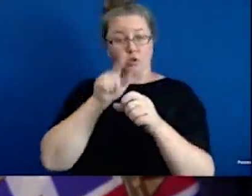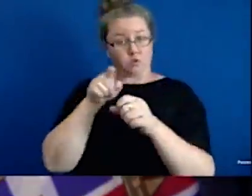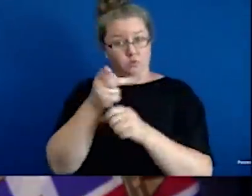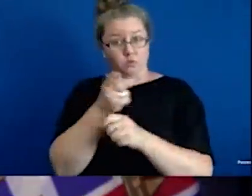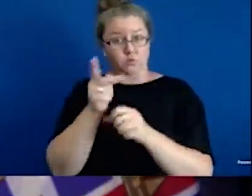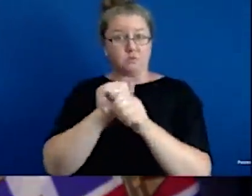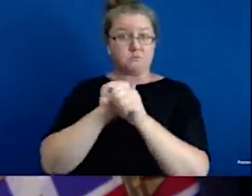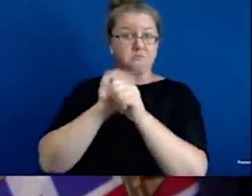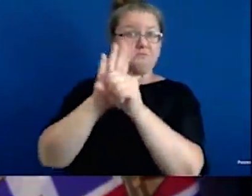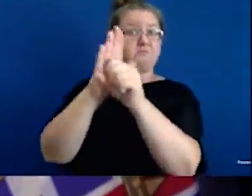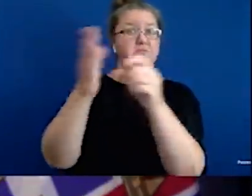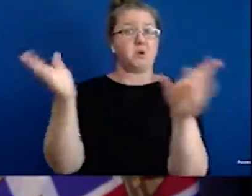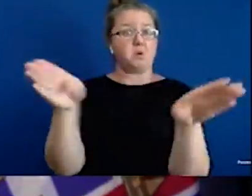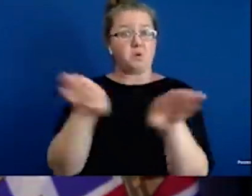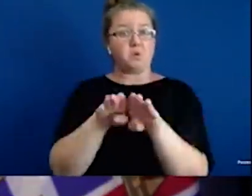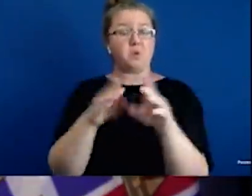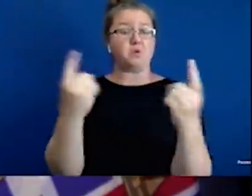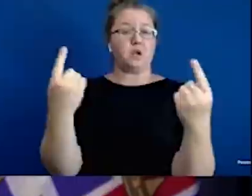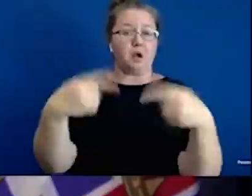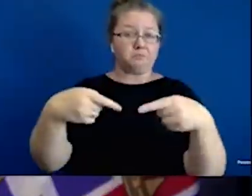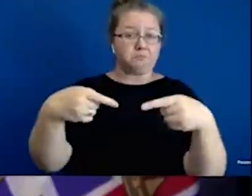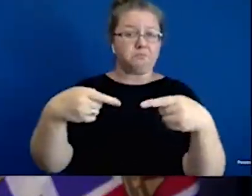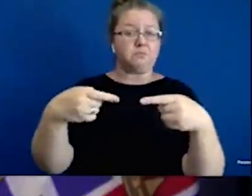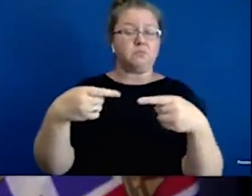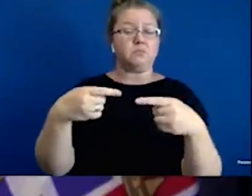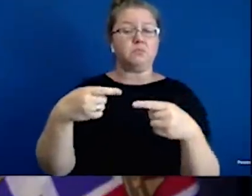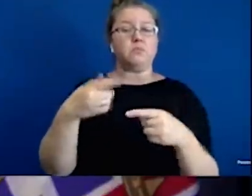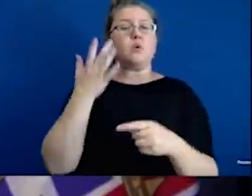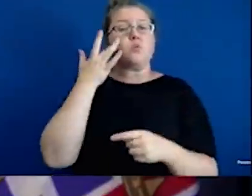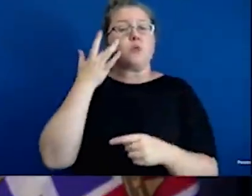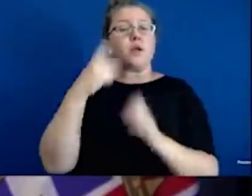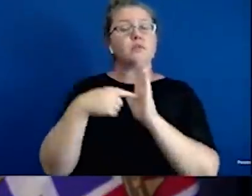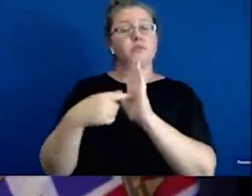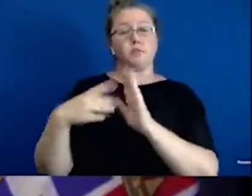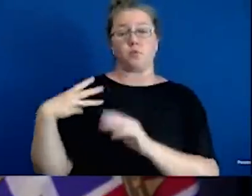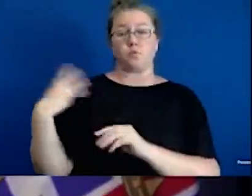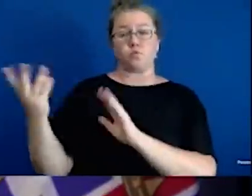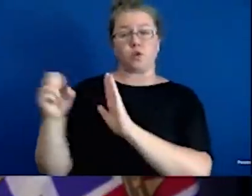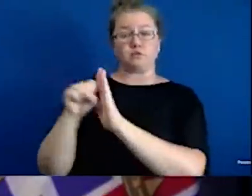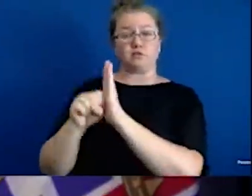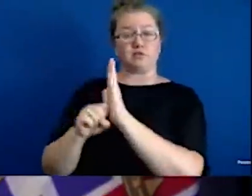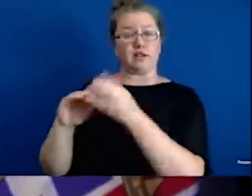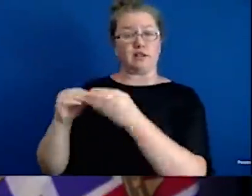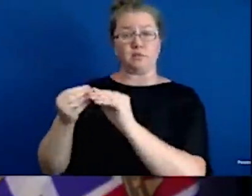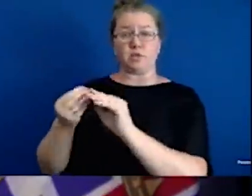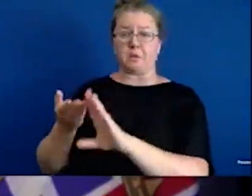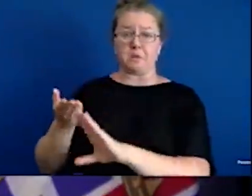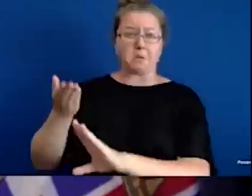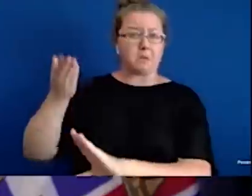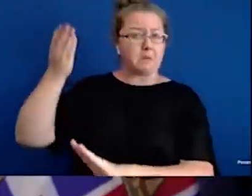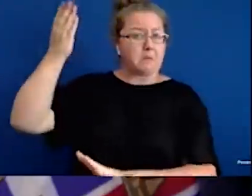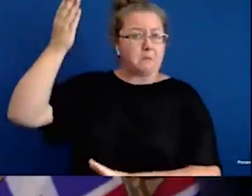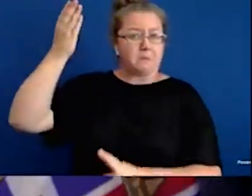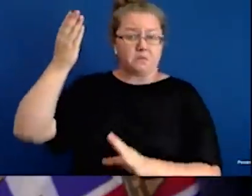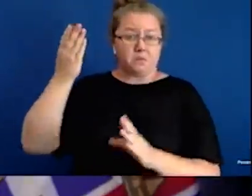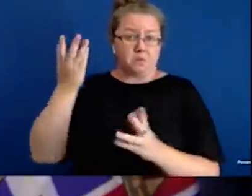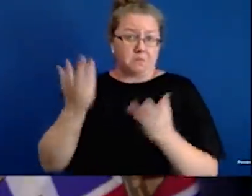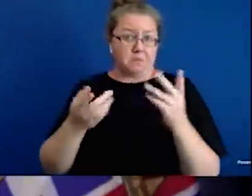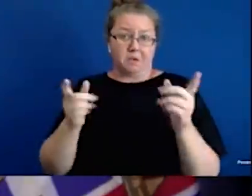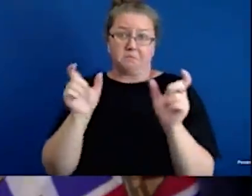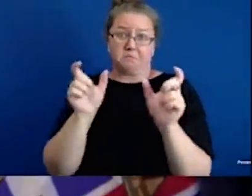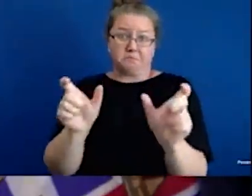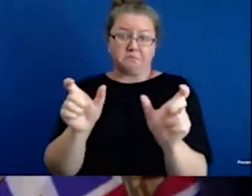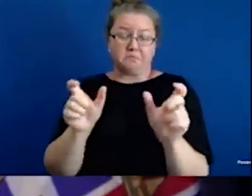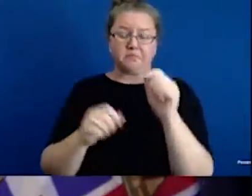perhaps lobby Ottawa to keep that border closed for the time being for as long as numbers, for example, in Washington State are as high as they are?